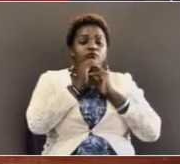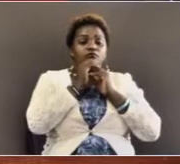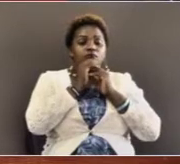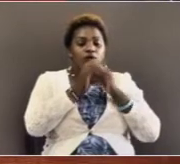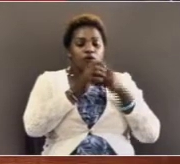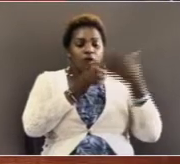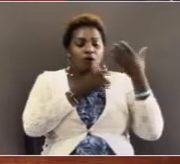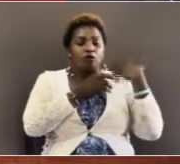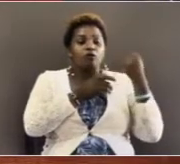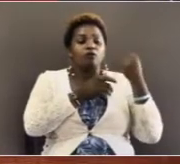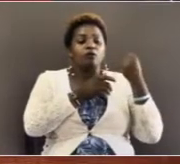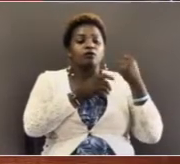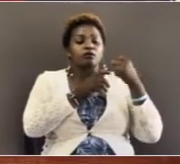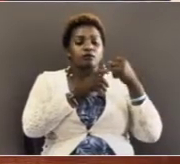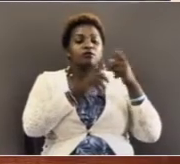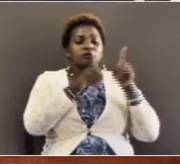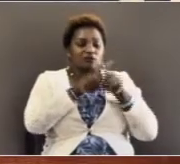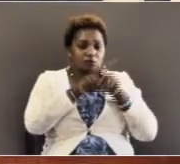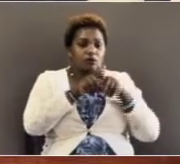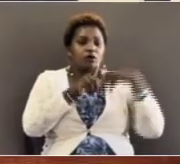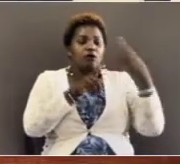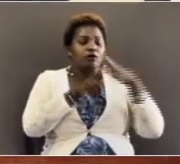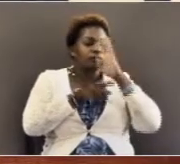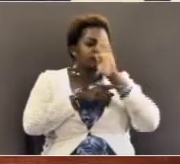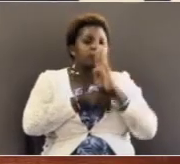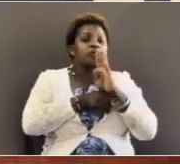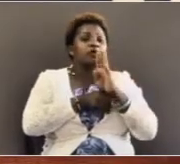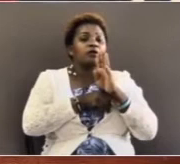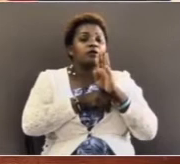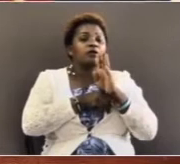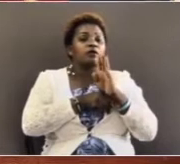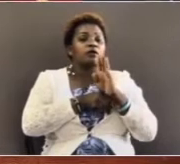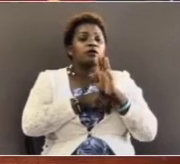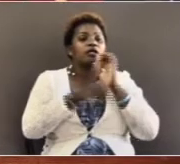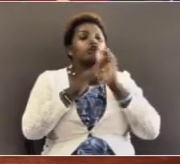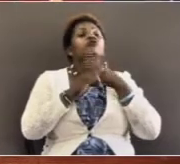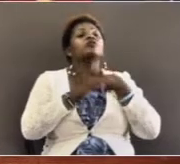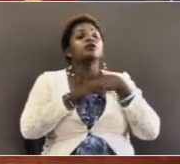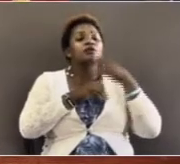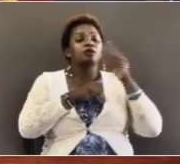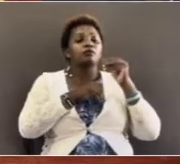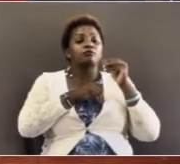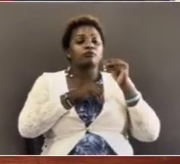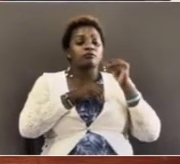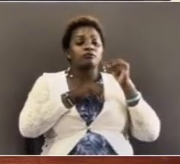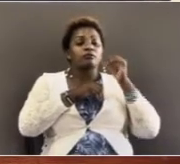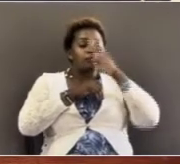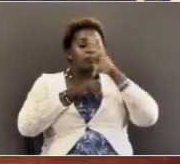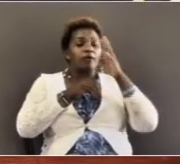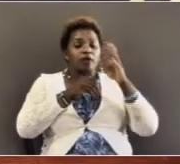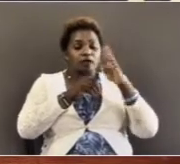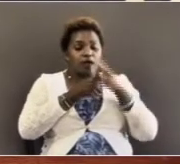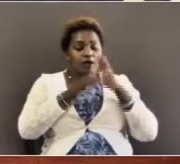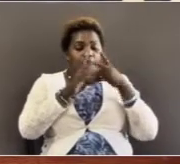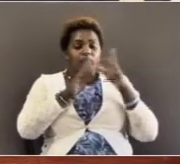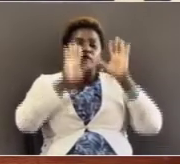was is and will always be there if we need him to be our